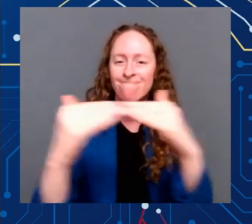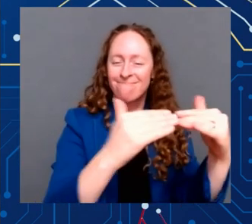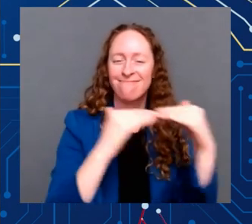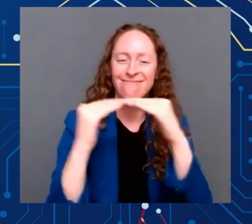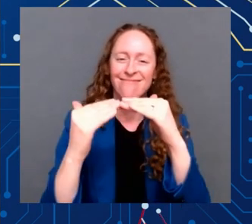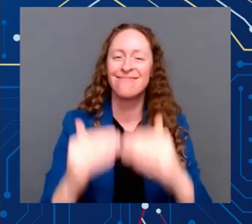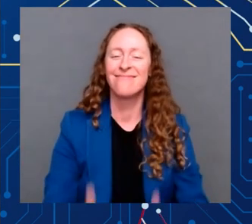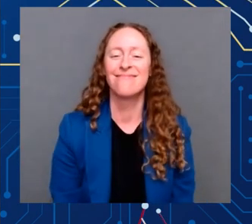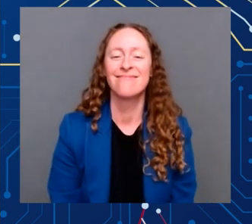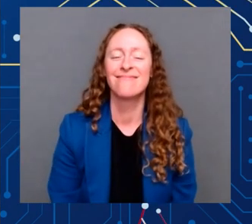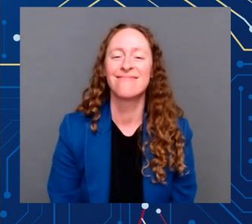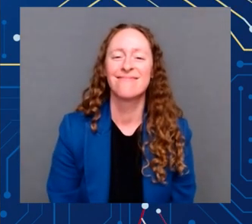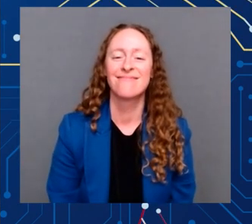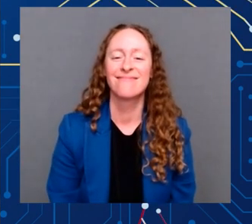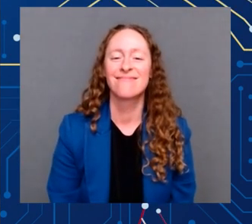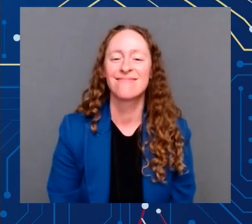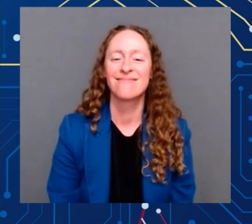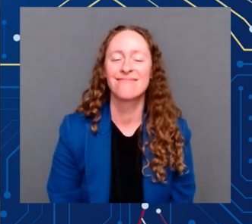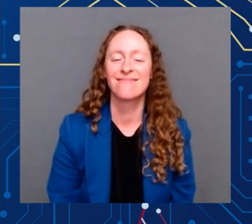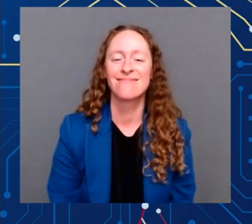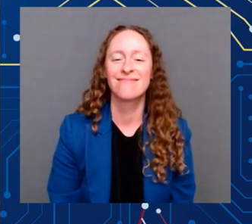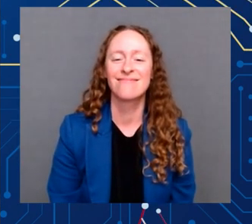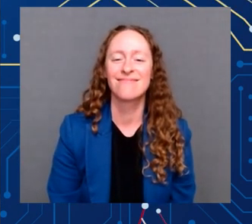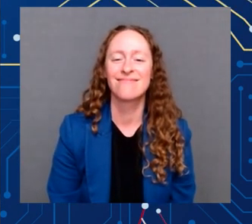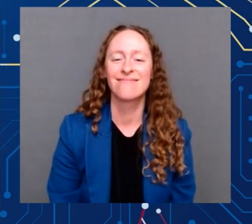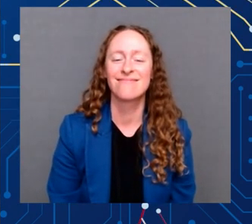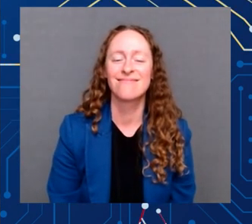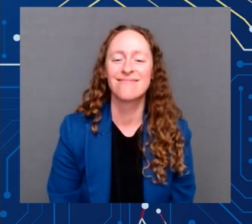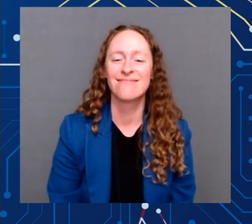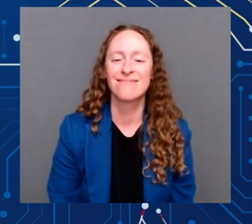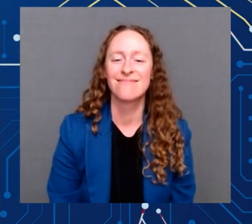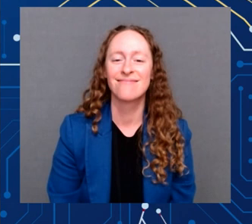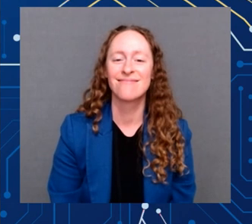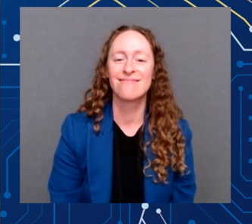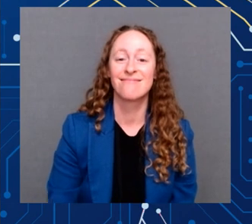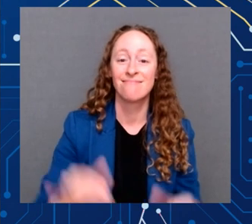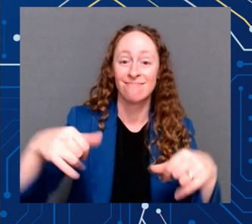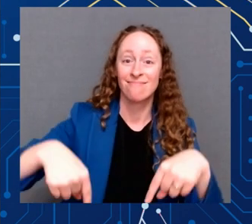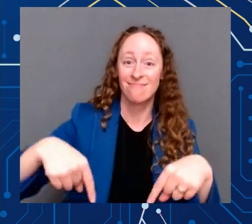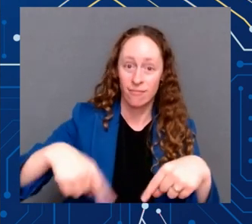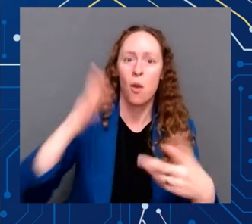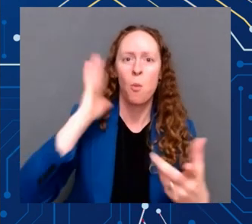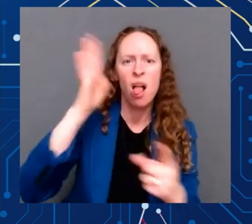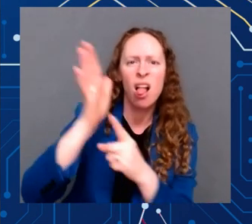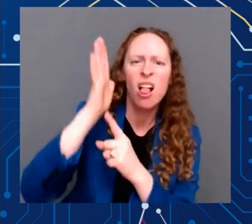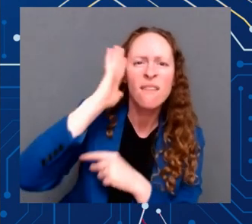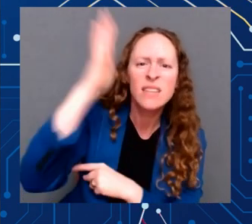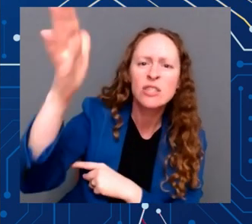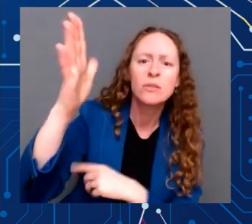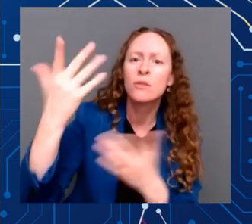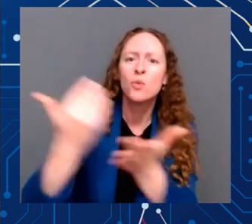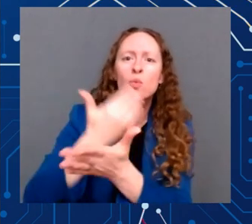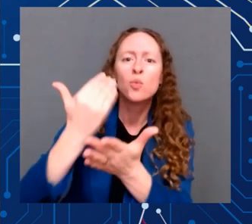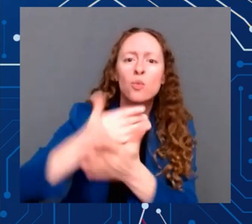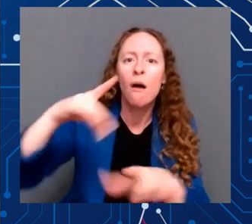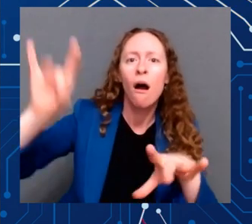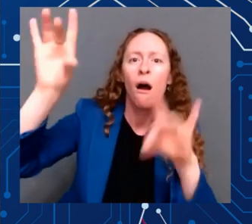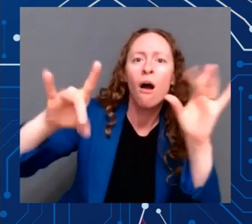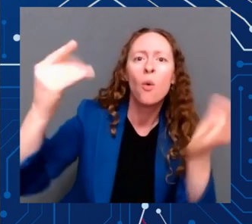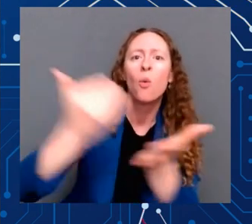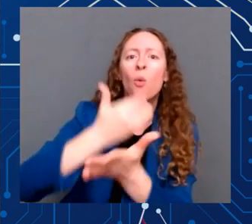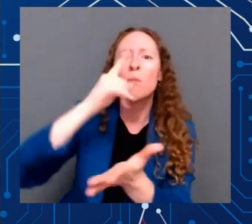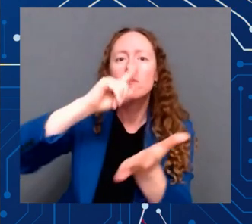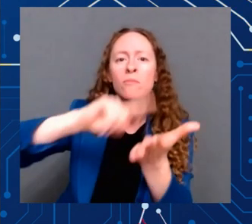especially at the National Science Foundation. Indeed, the new Directorate of Technology, Innovation and Partnerships will